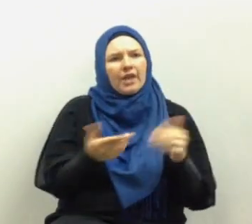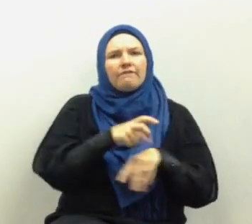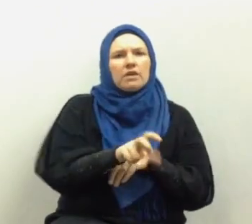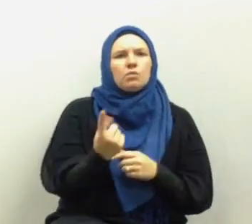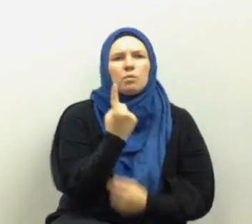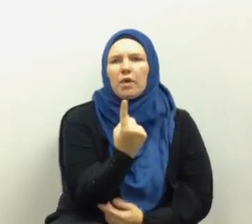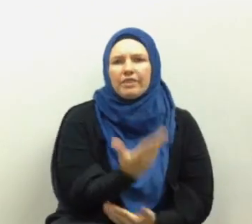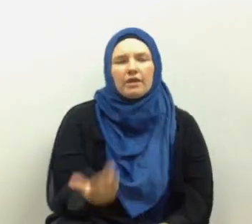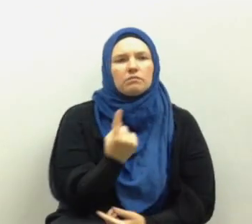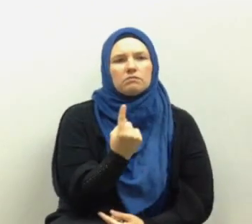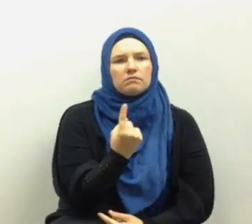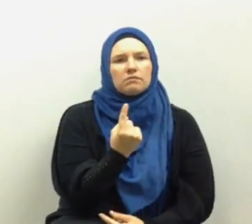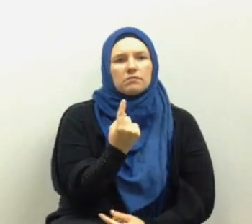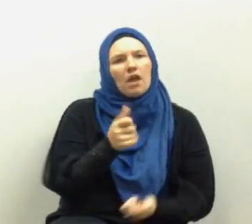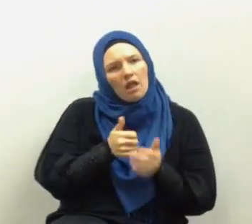one thing be